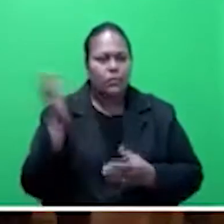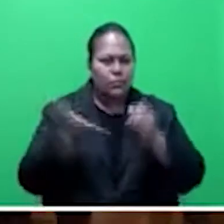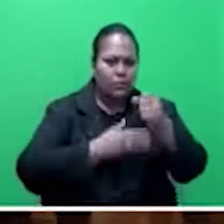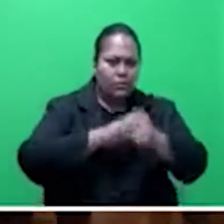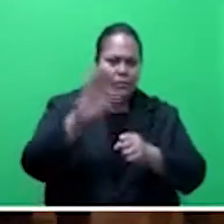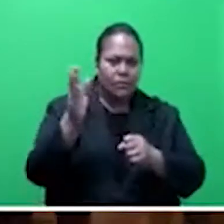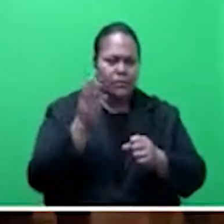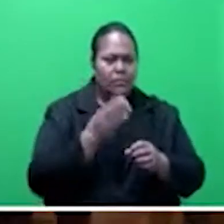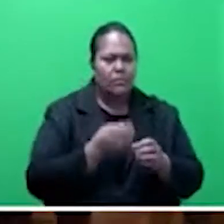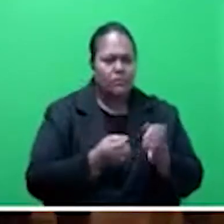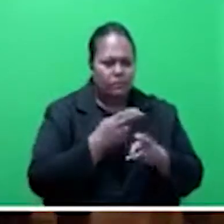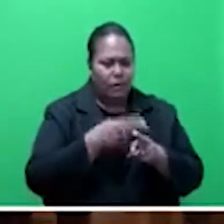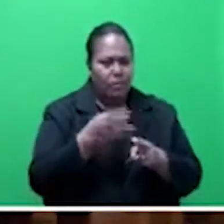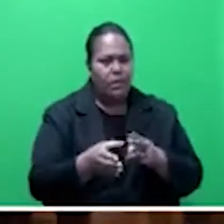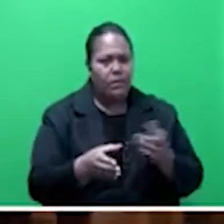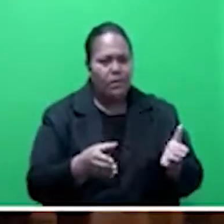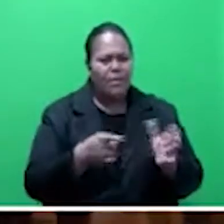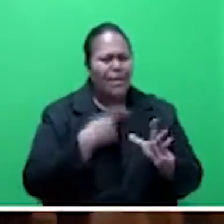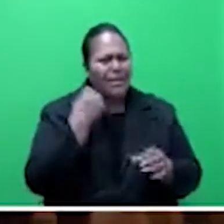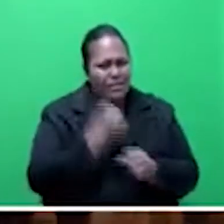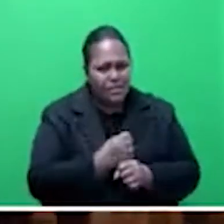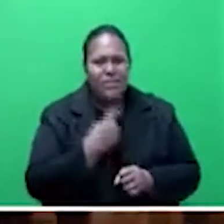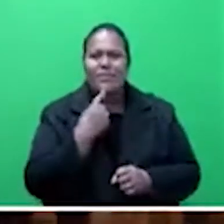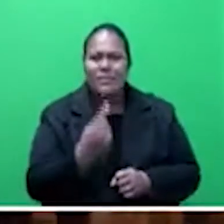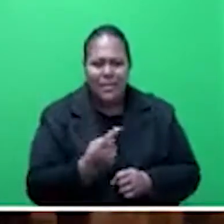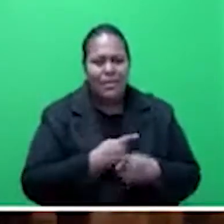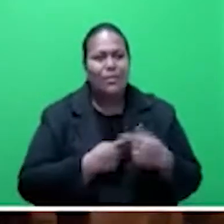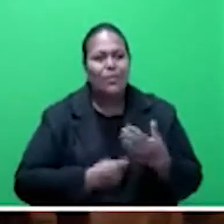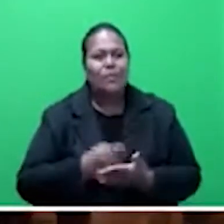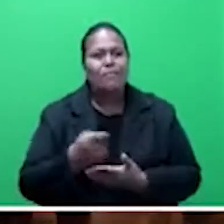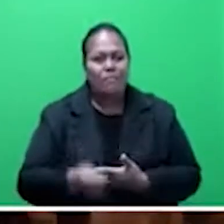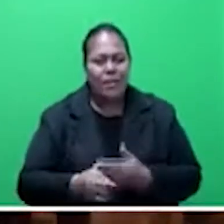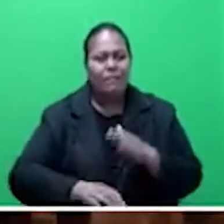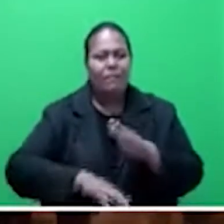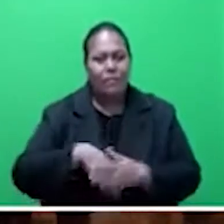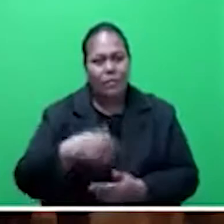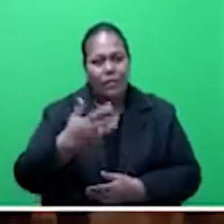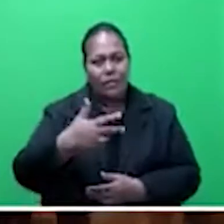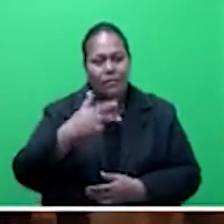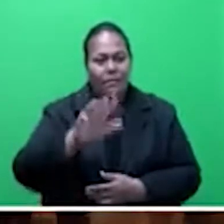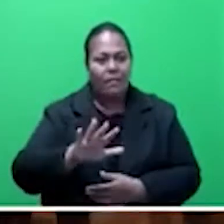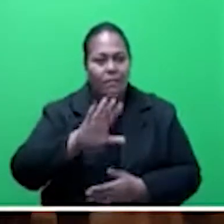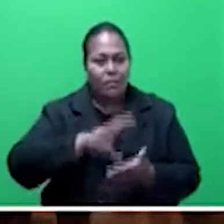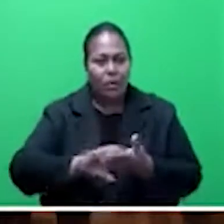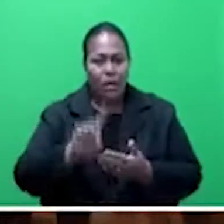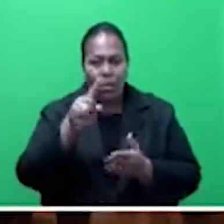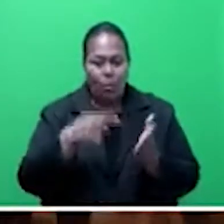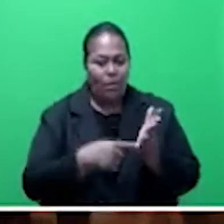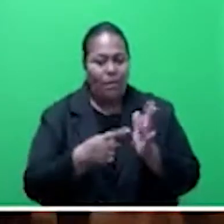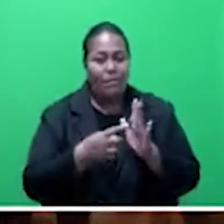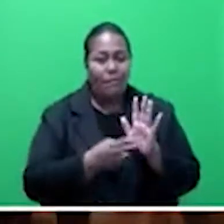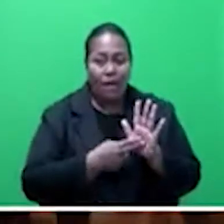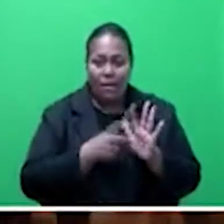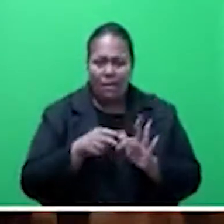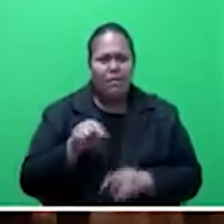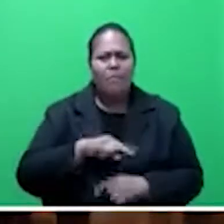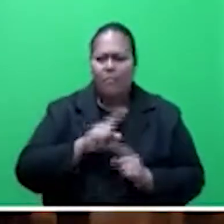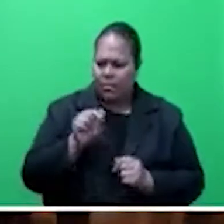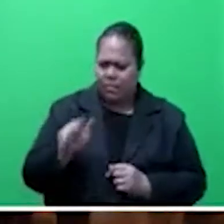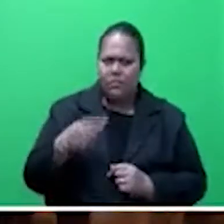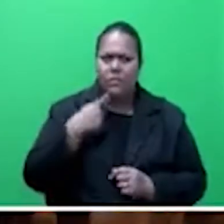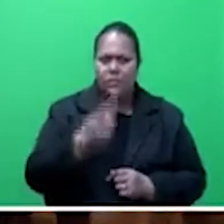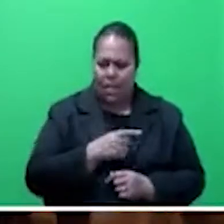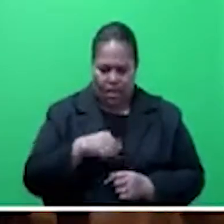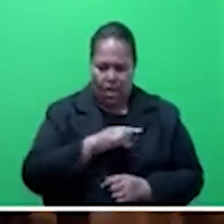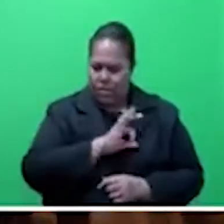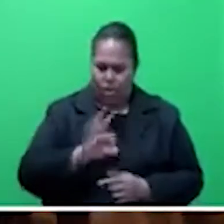ageist total assurance that we would pay the full $85 per ton, Honorable Bhiman Prasad said we won't be paying the guaranteed price.